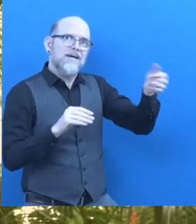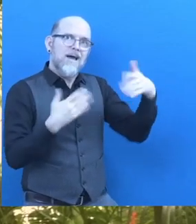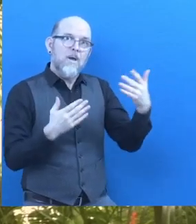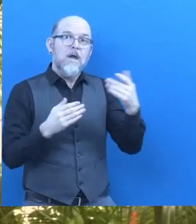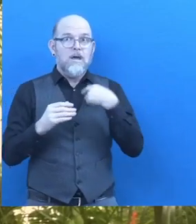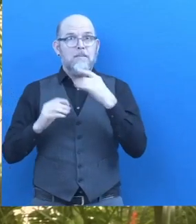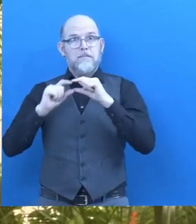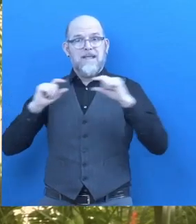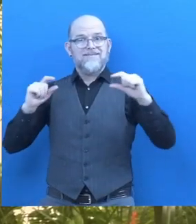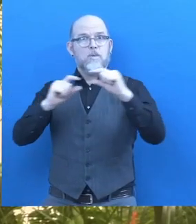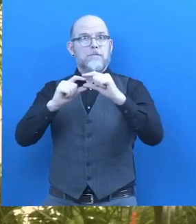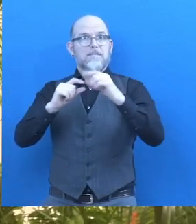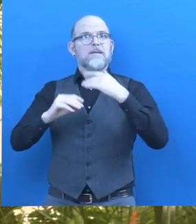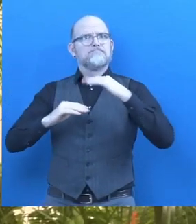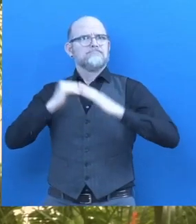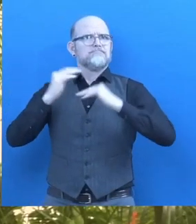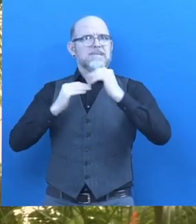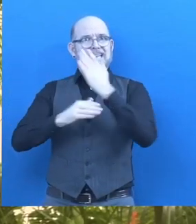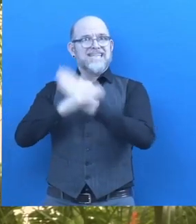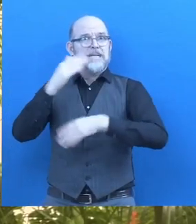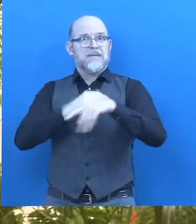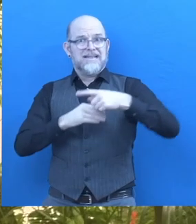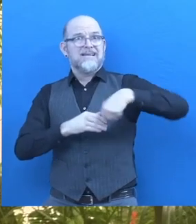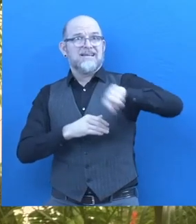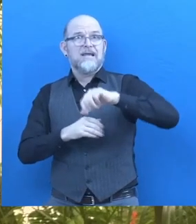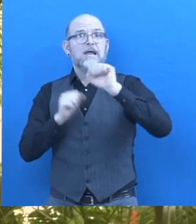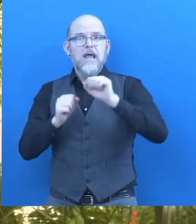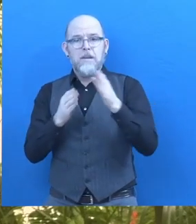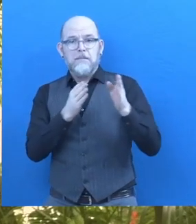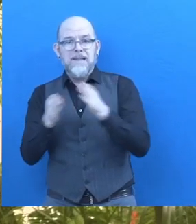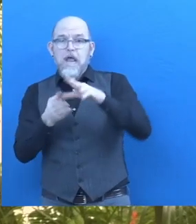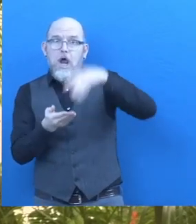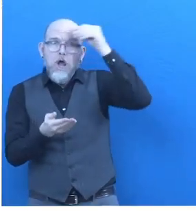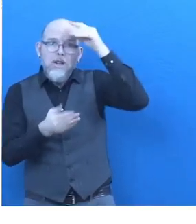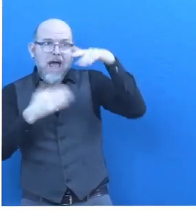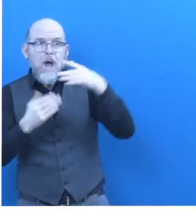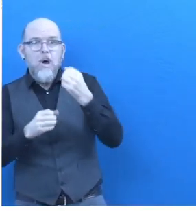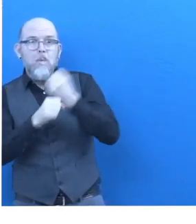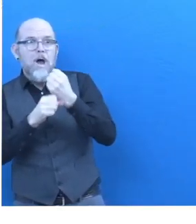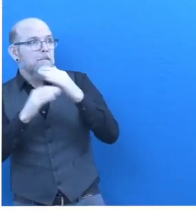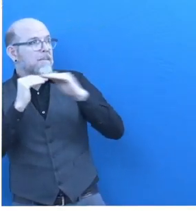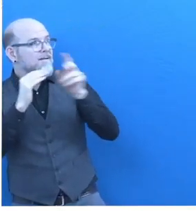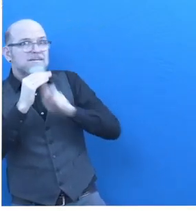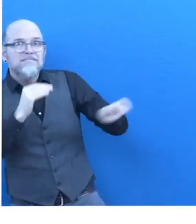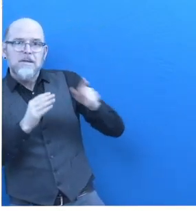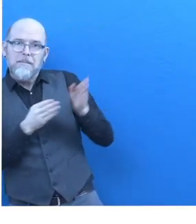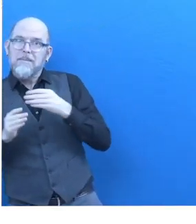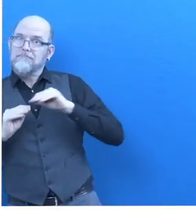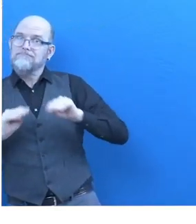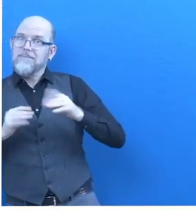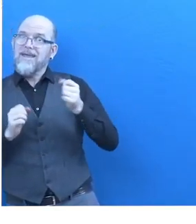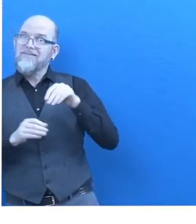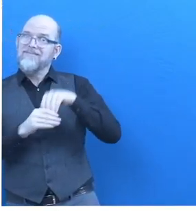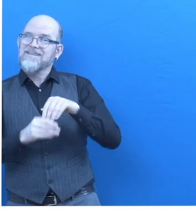with disabilities to improve their skills and be more prepared for the shop market. How does InclusionMade.com work?